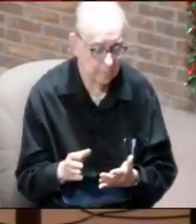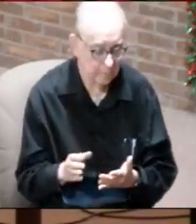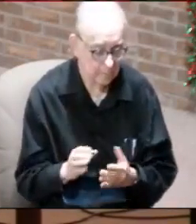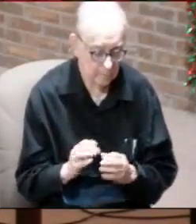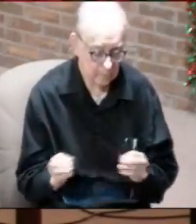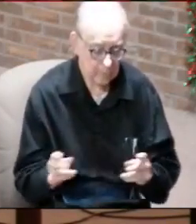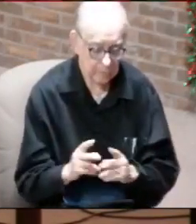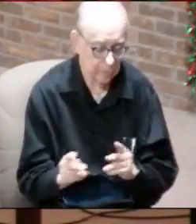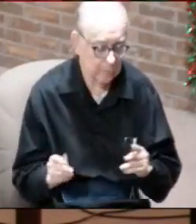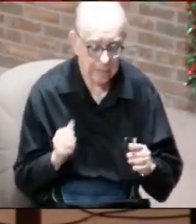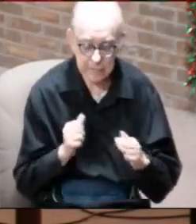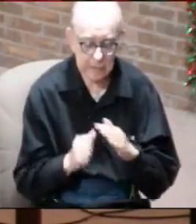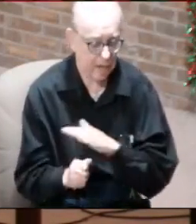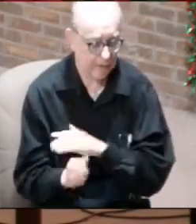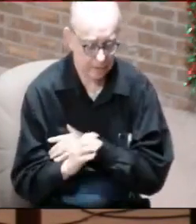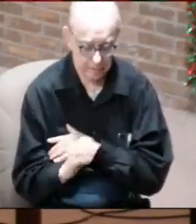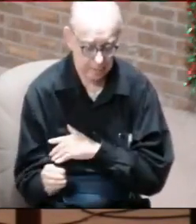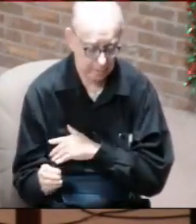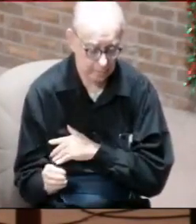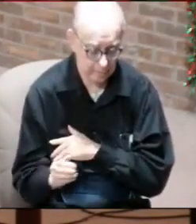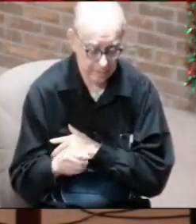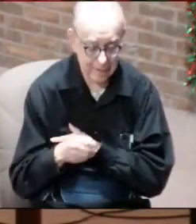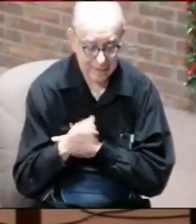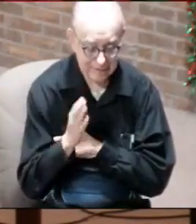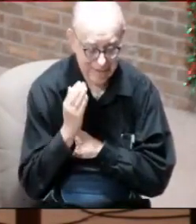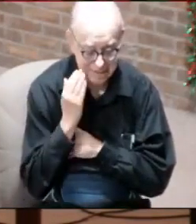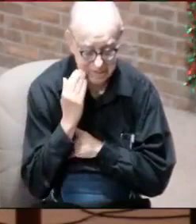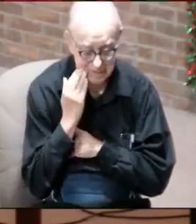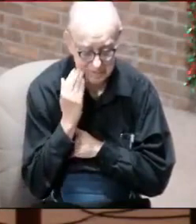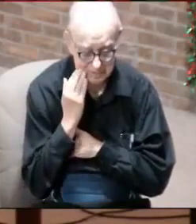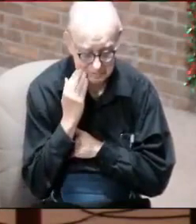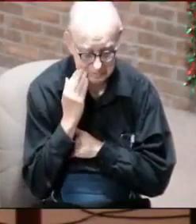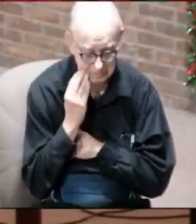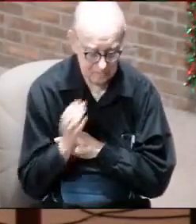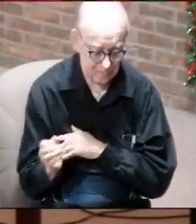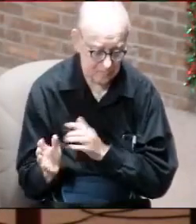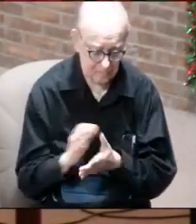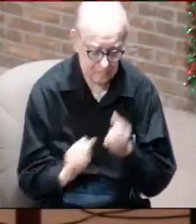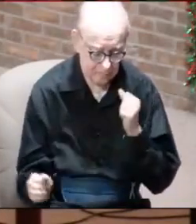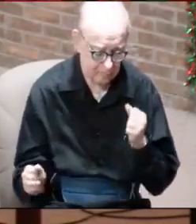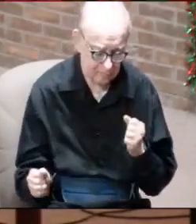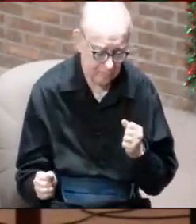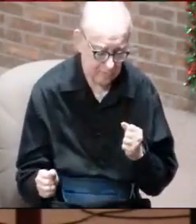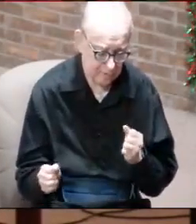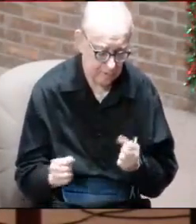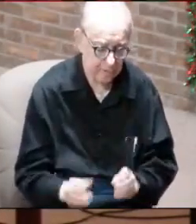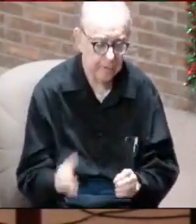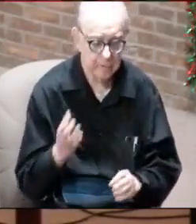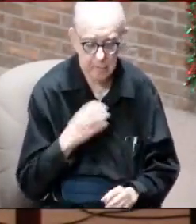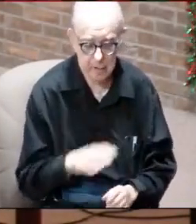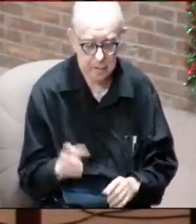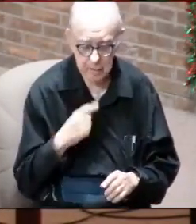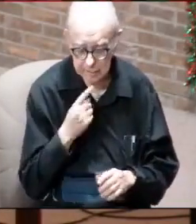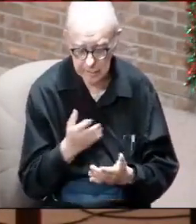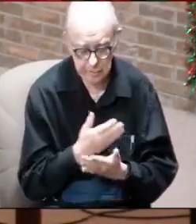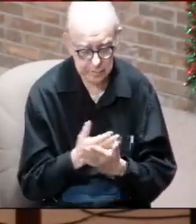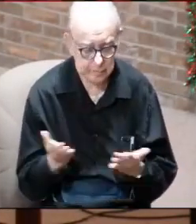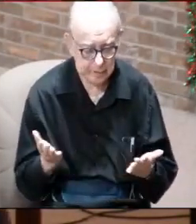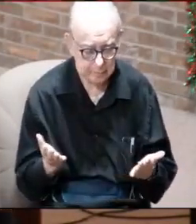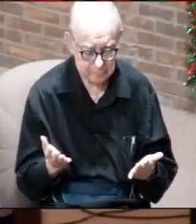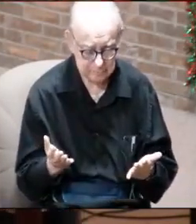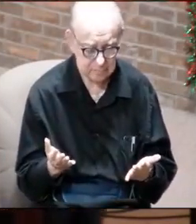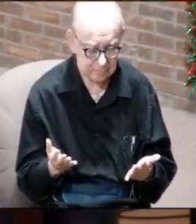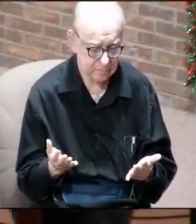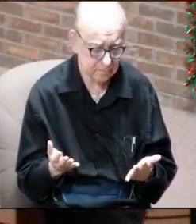is no hiding because he knows. And the destruction and the wrath, let me say this to you.